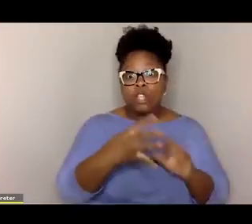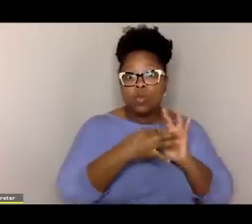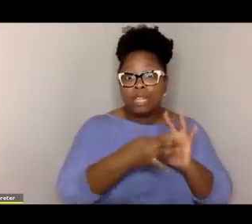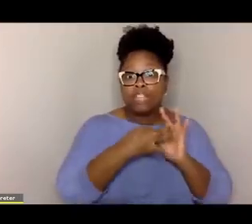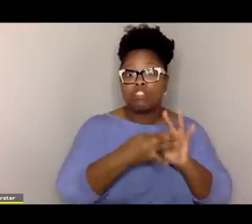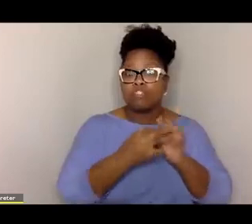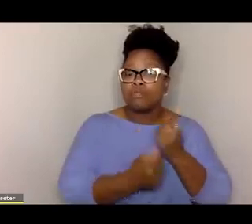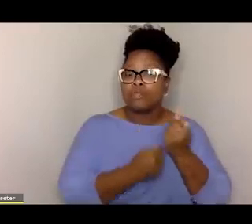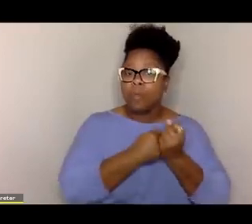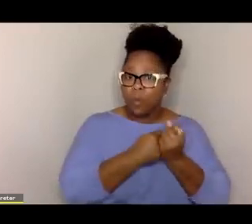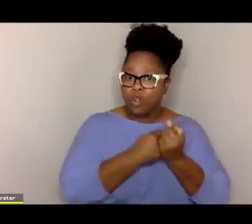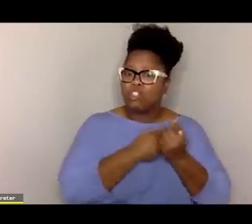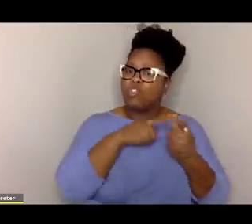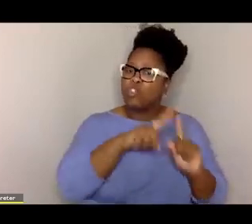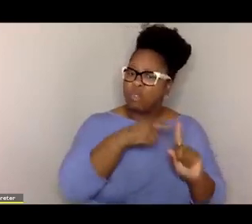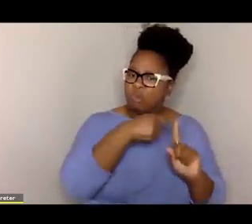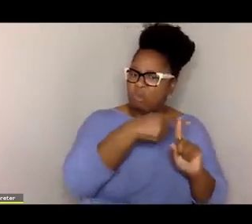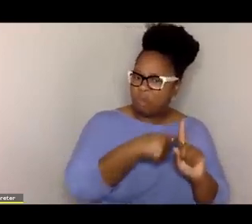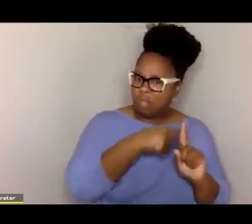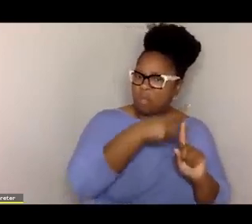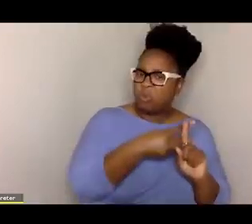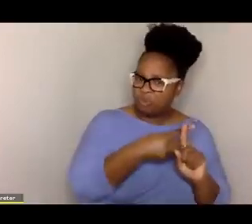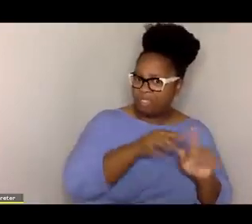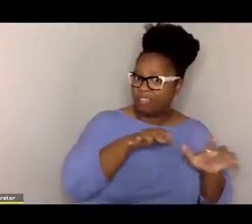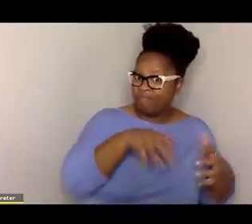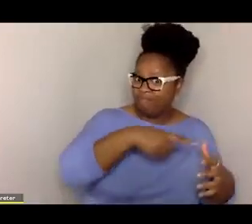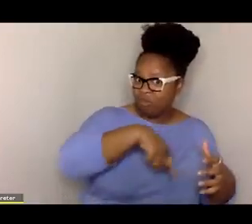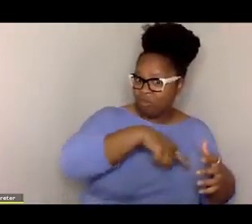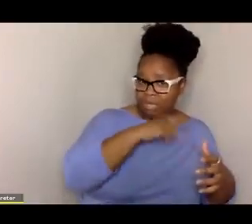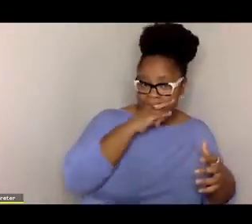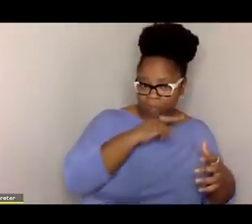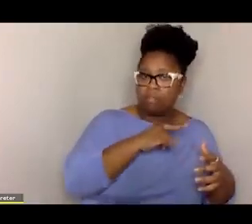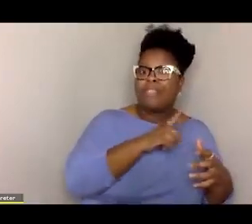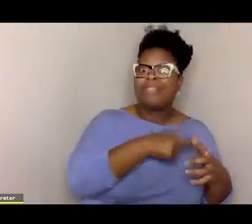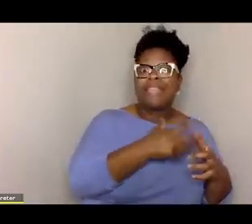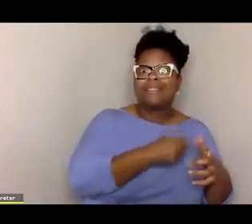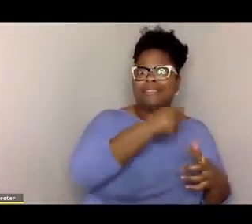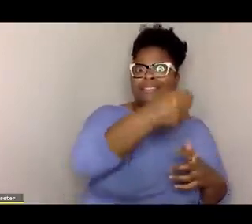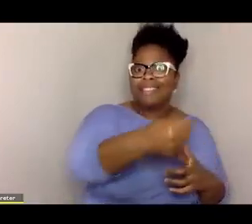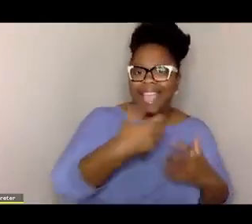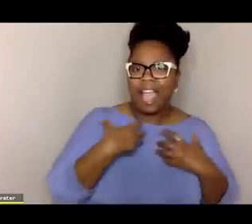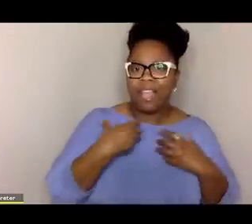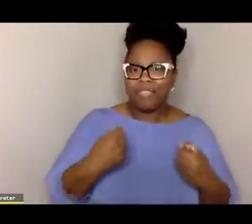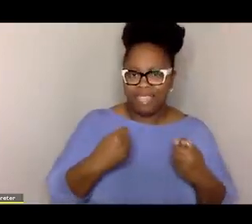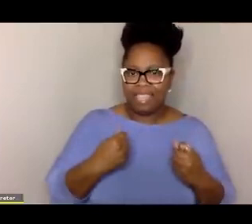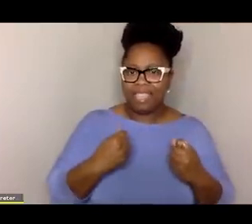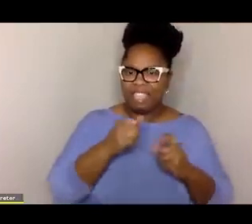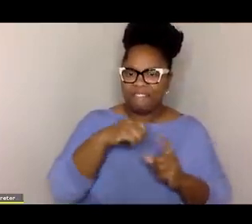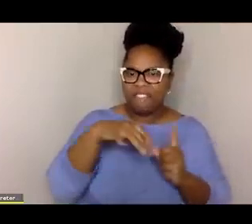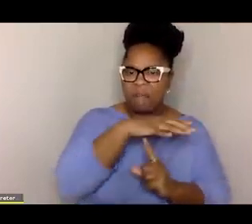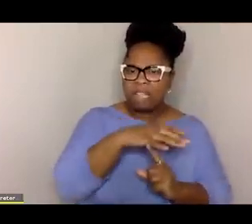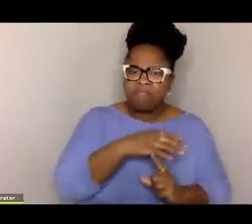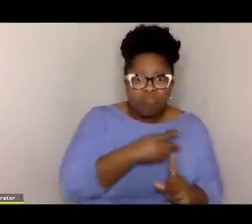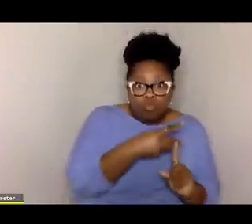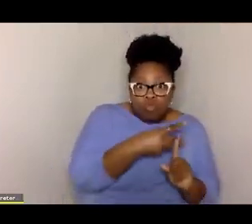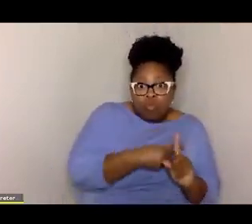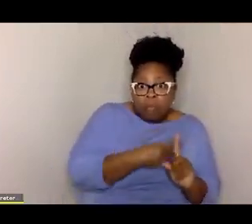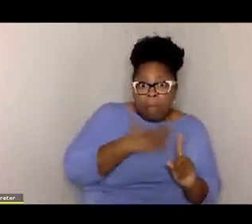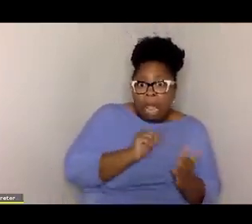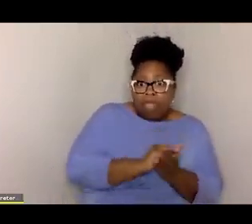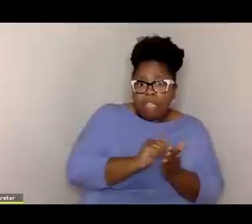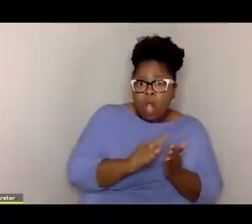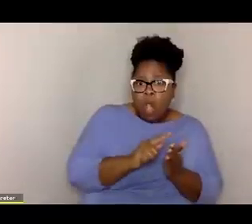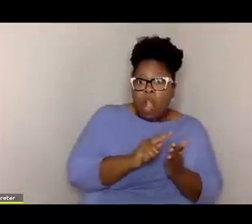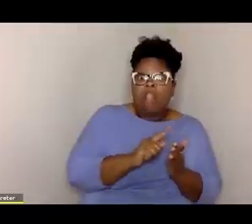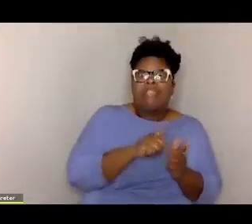supports in the first two months of life, and then they get into a healthy environment after only two bad months,